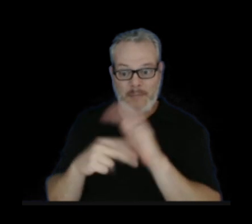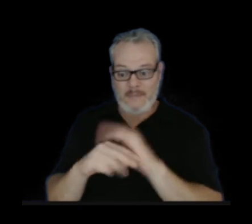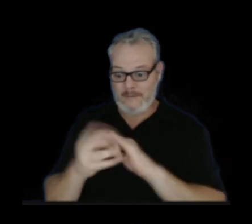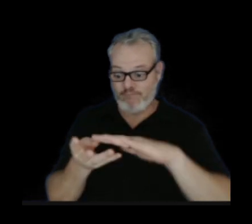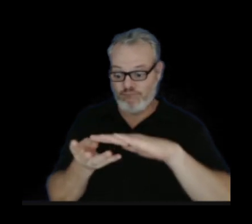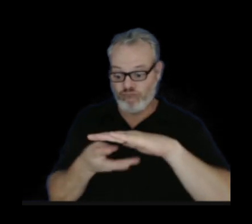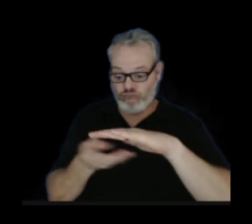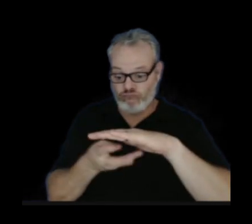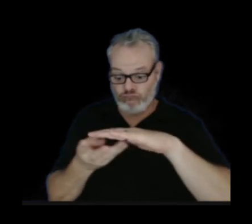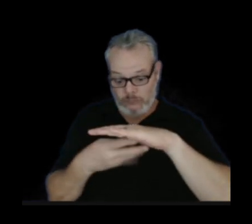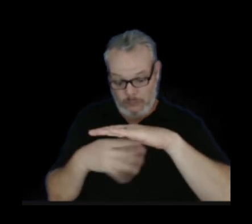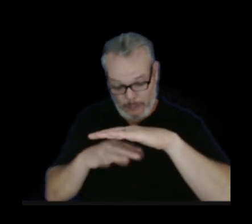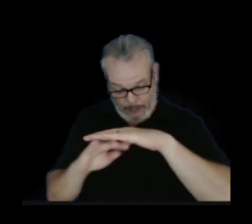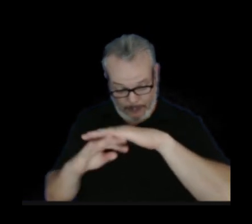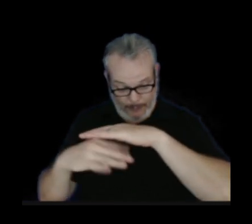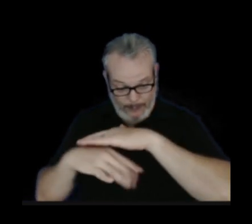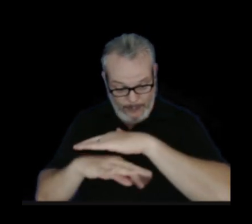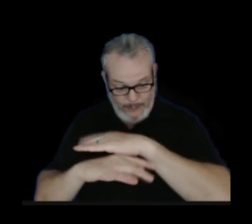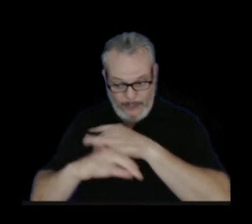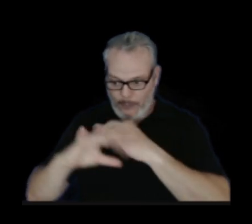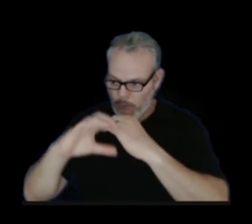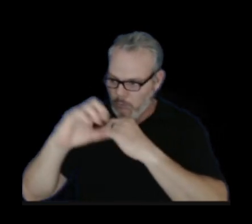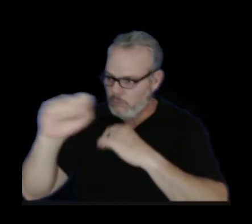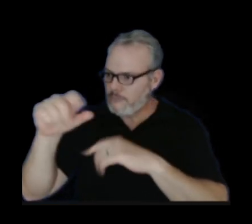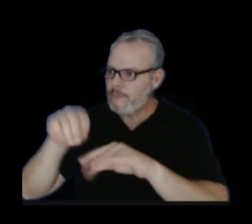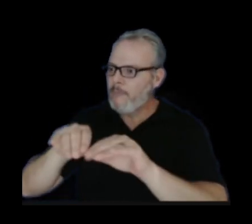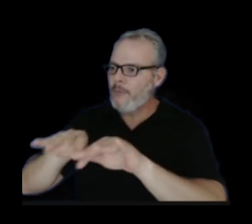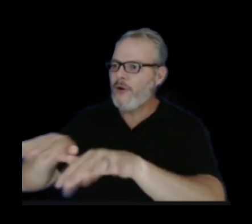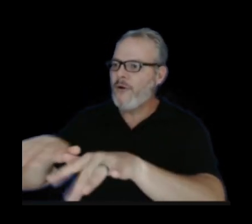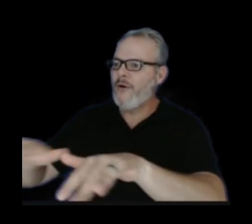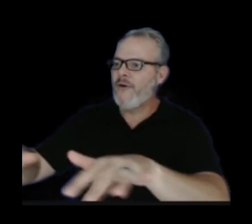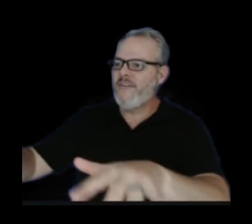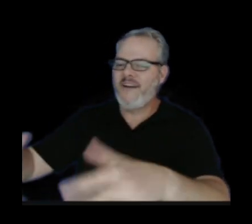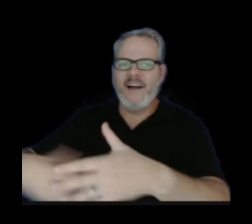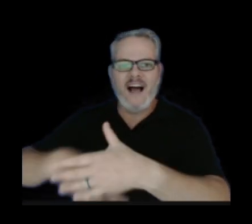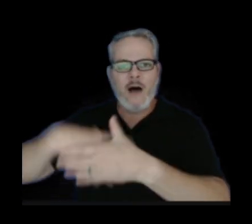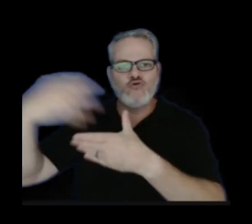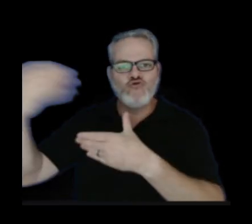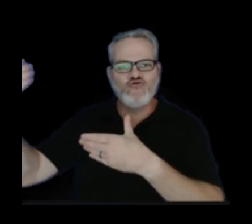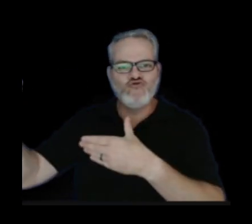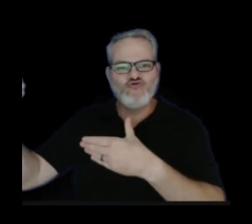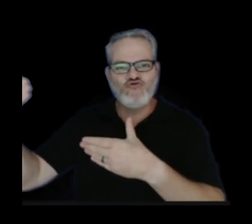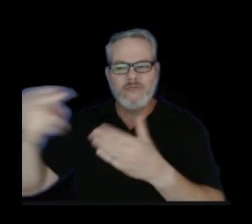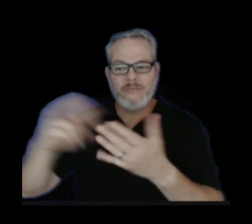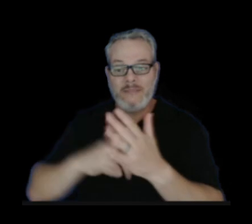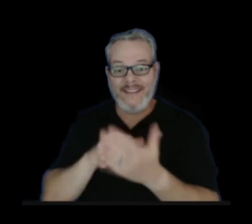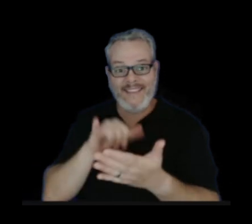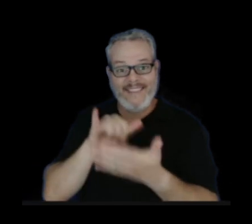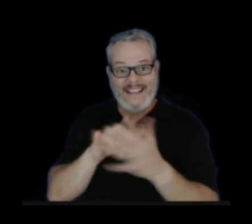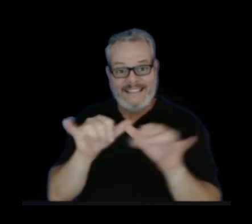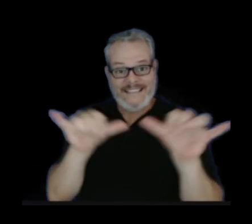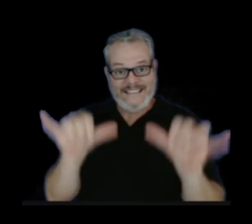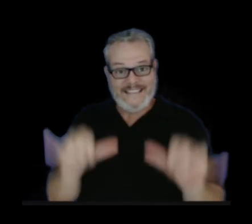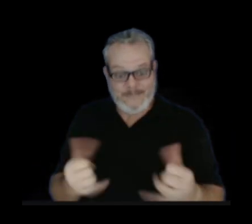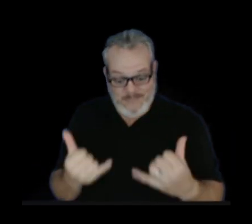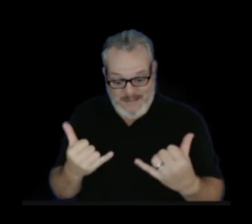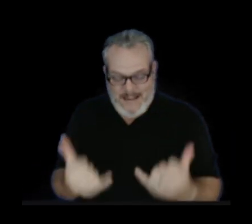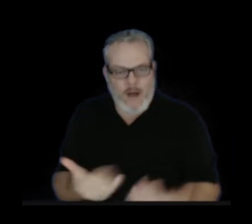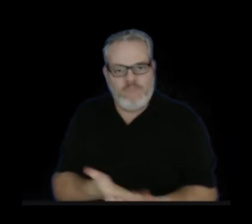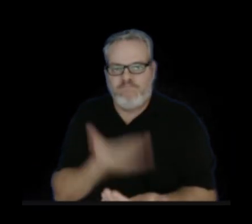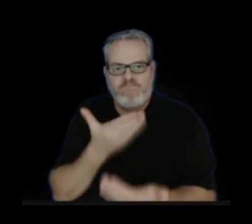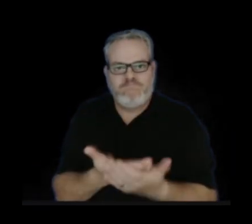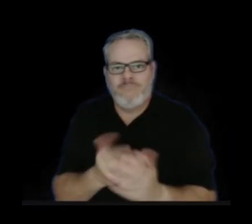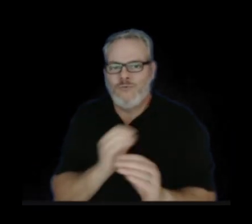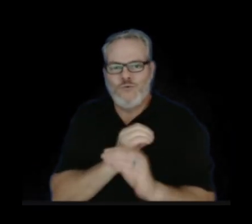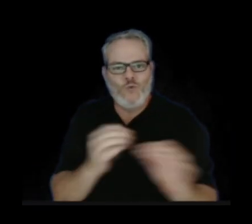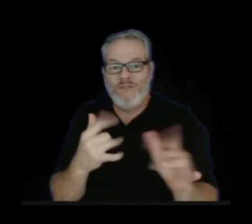to feed the Middle East Rift eruption. And right now, that feeder system is not showing any indication of having slowed down